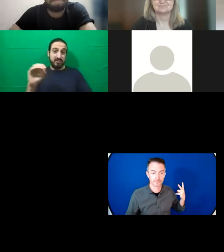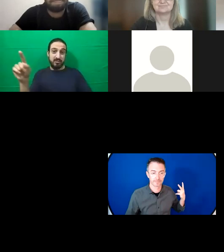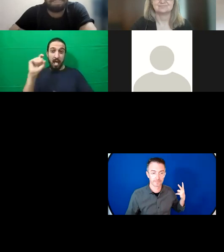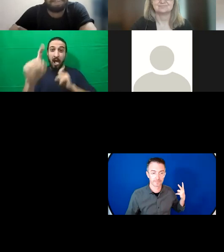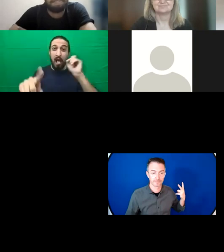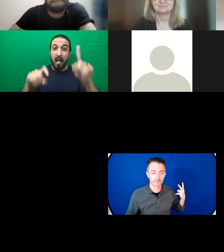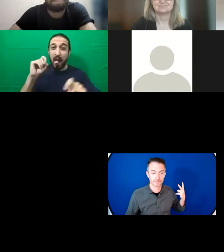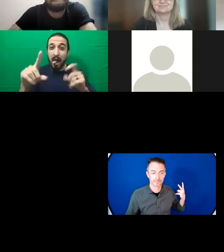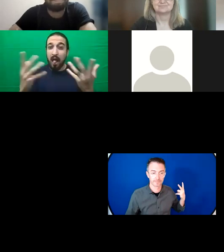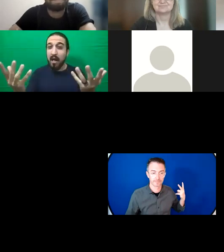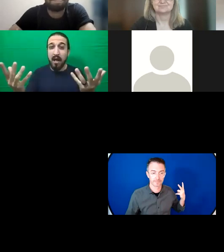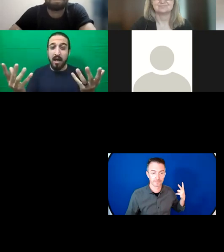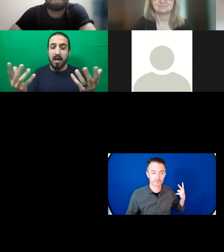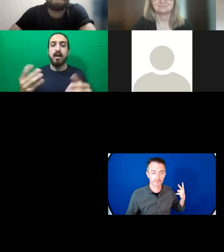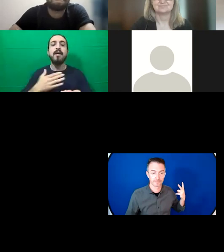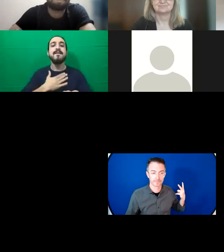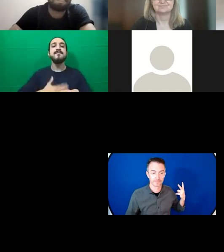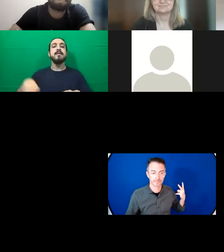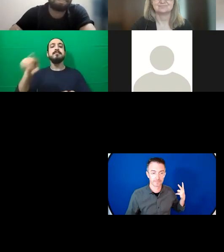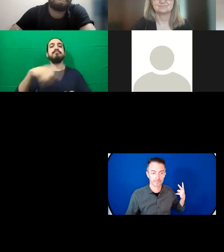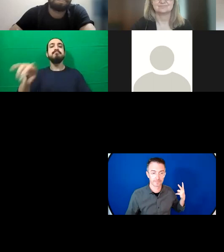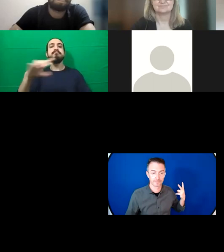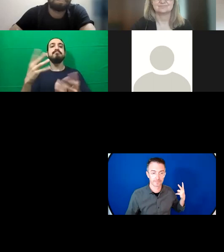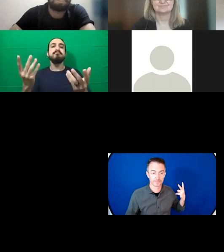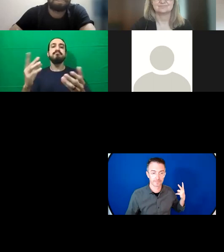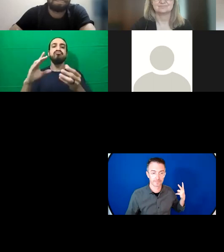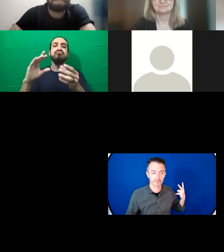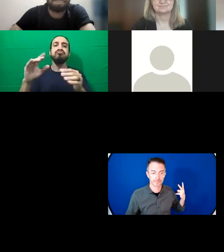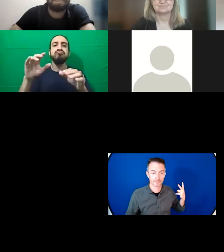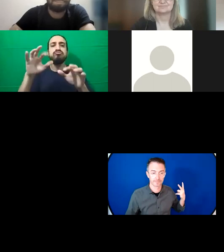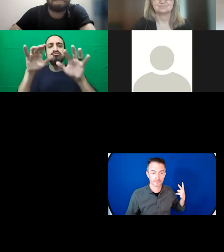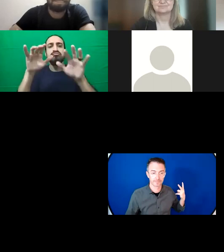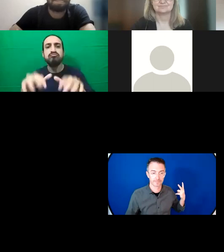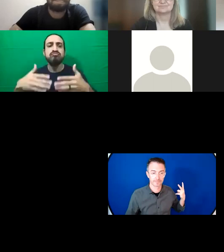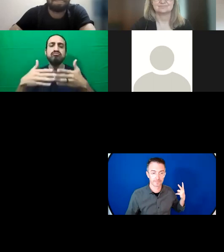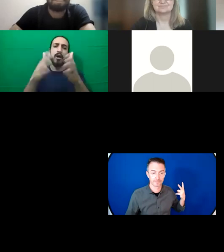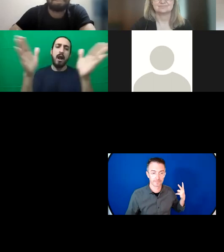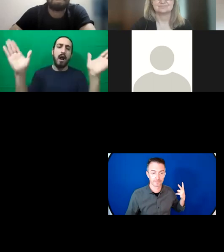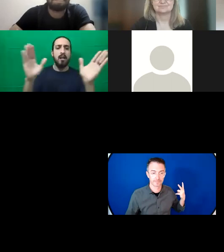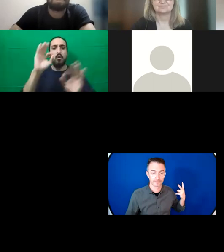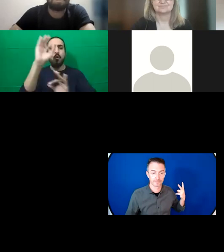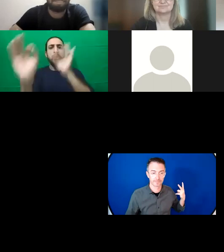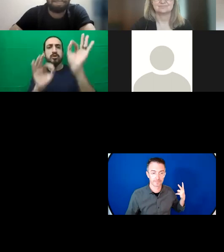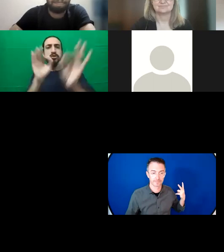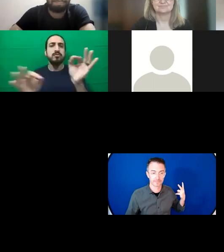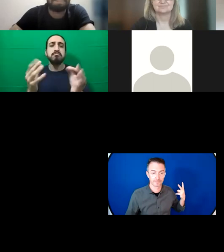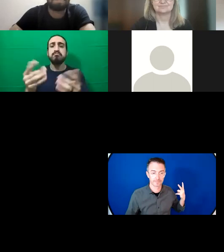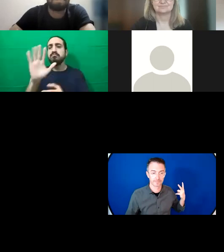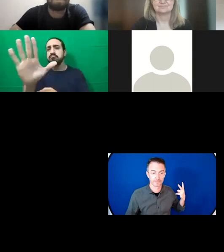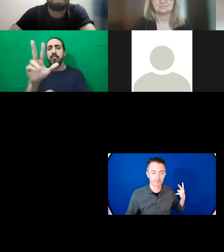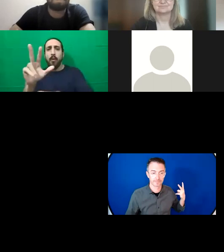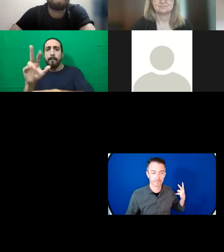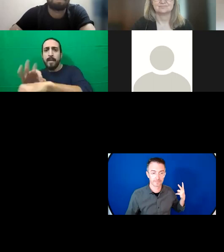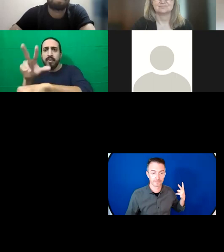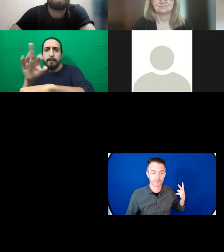general sort of question to you all in terms of you know in three minutes what would be your take home messages for the audience